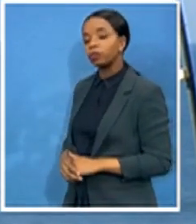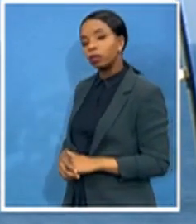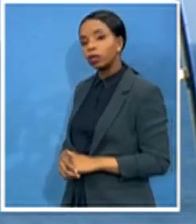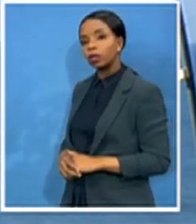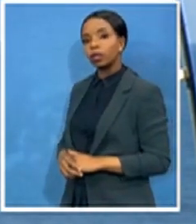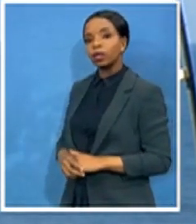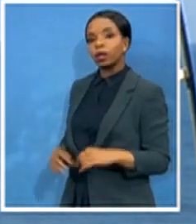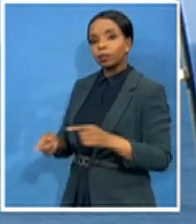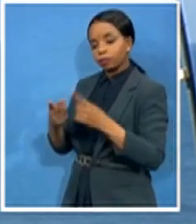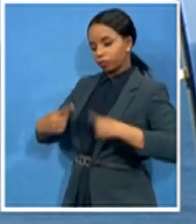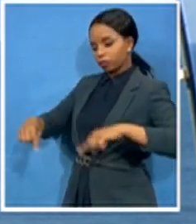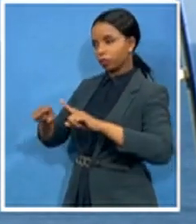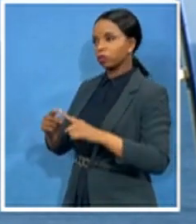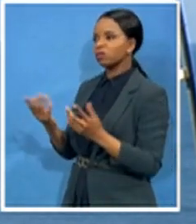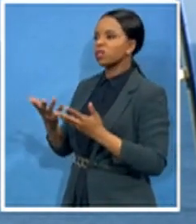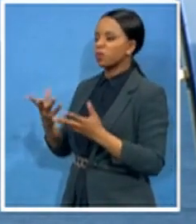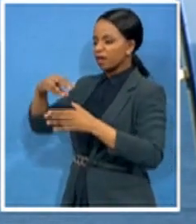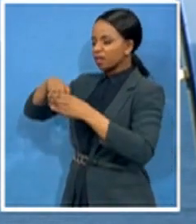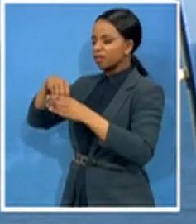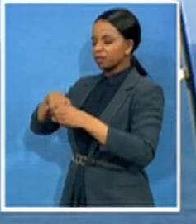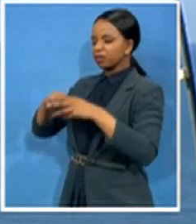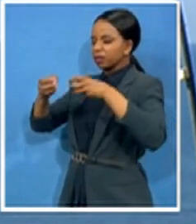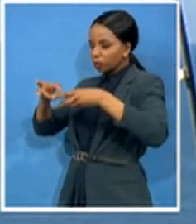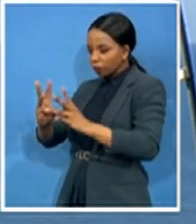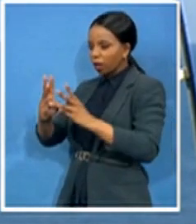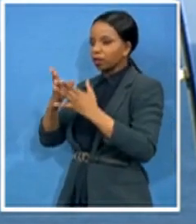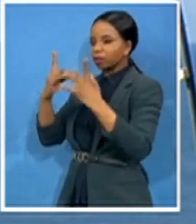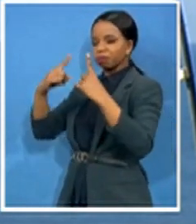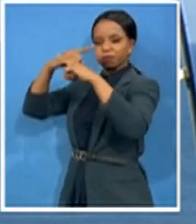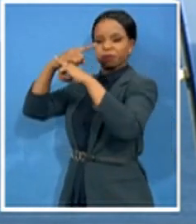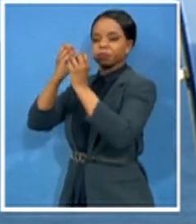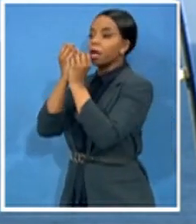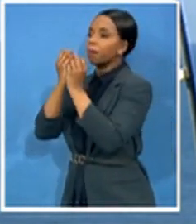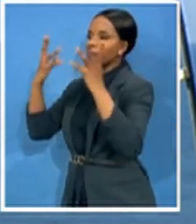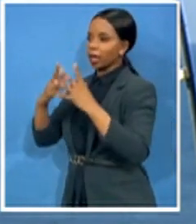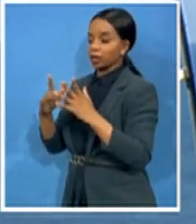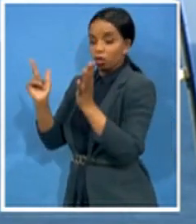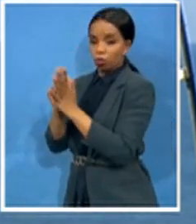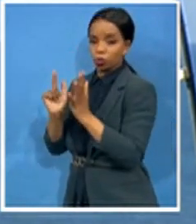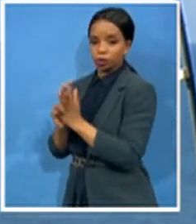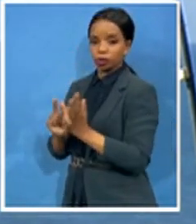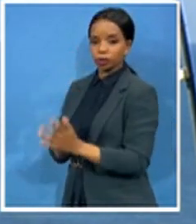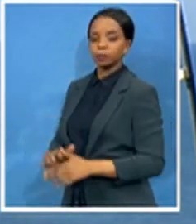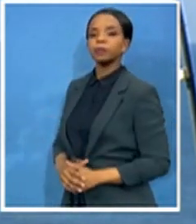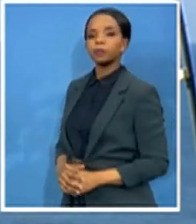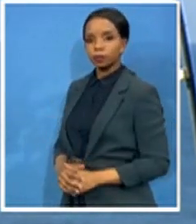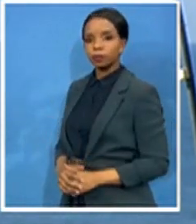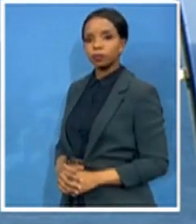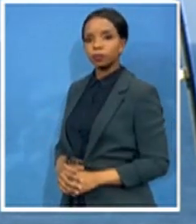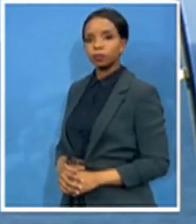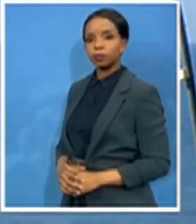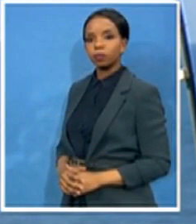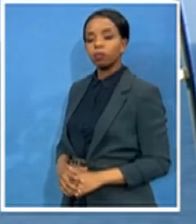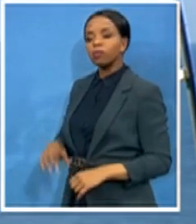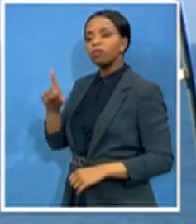which contravened with the number of laws dealing with how public finances should be handled. What do you have to say about that? Yes. No, we've